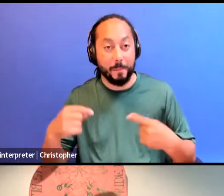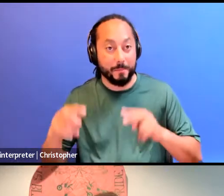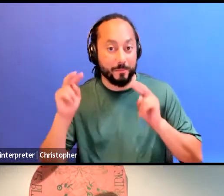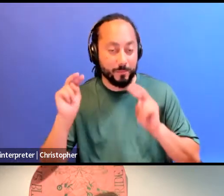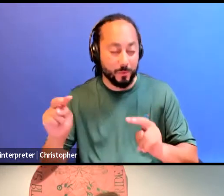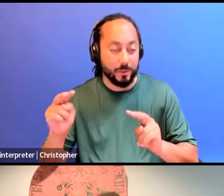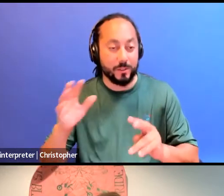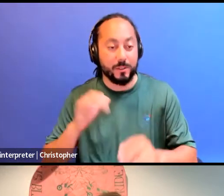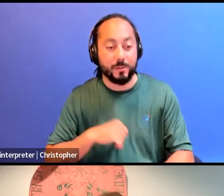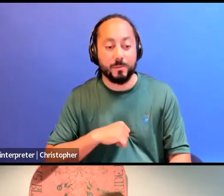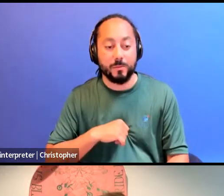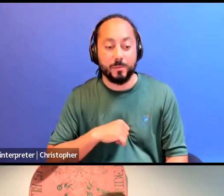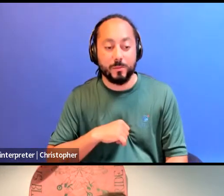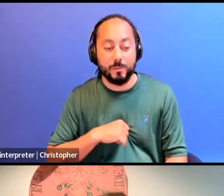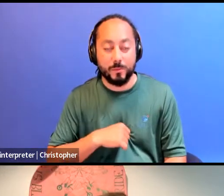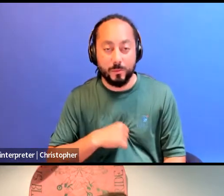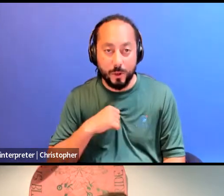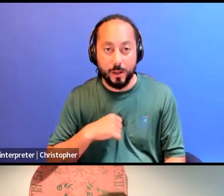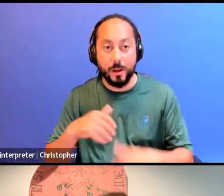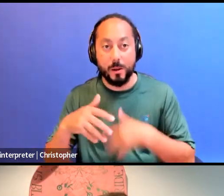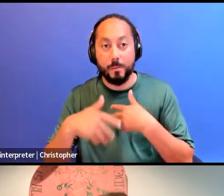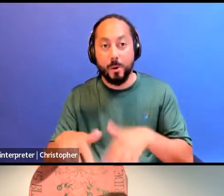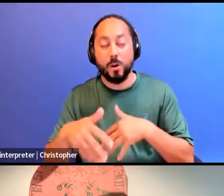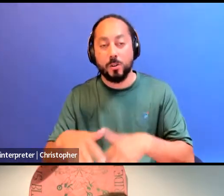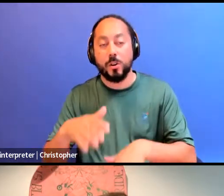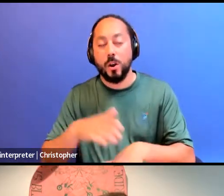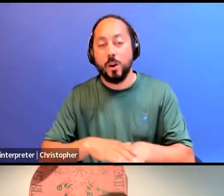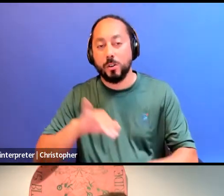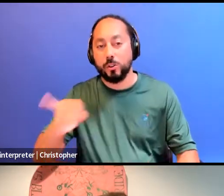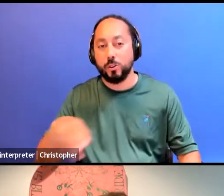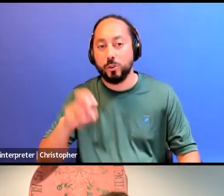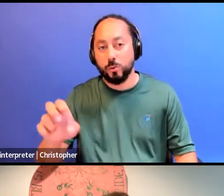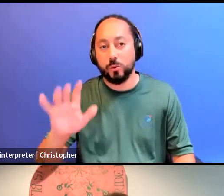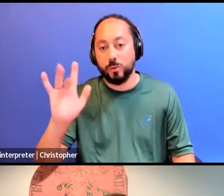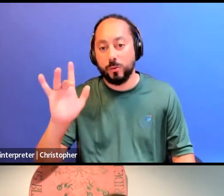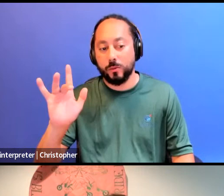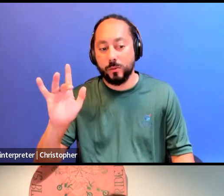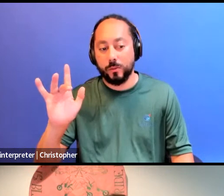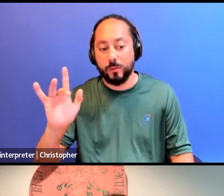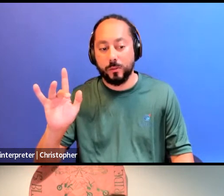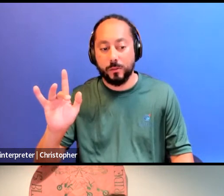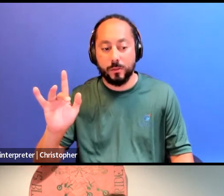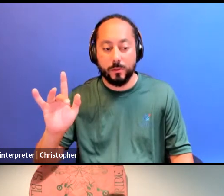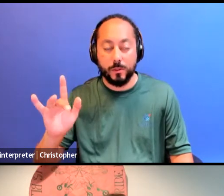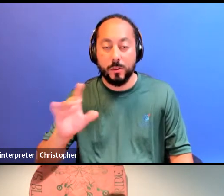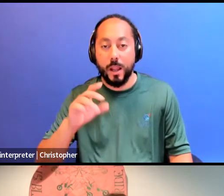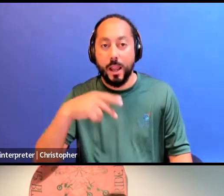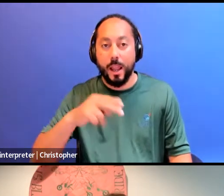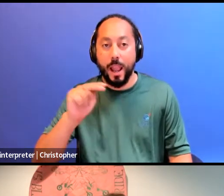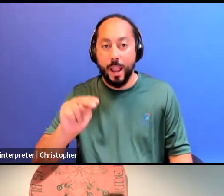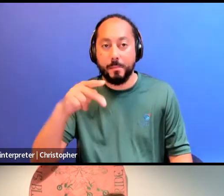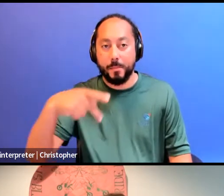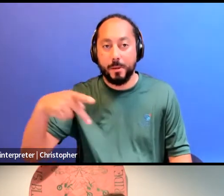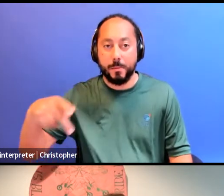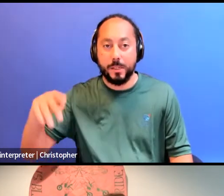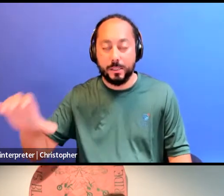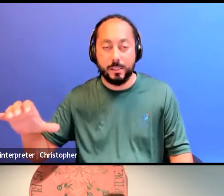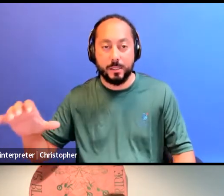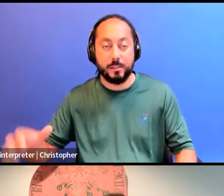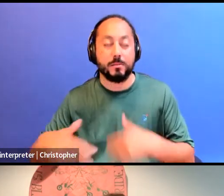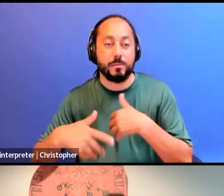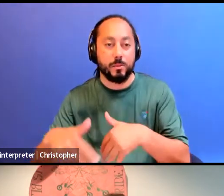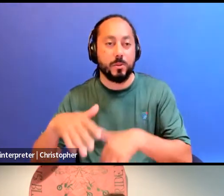Pride March on the 25th, No Pride in Policing March on the